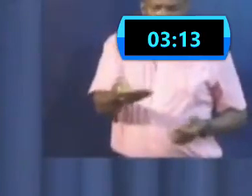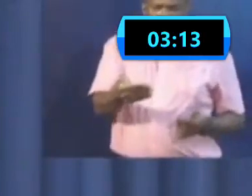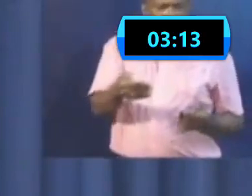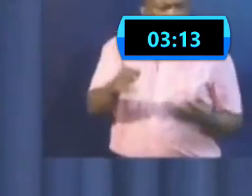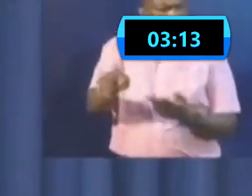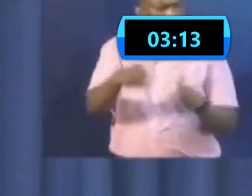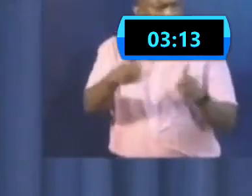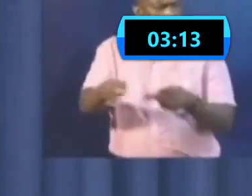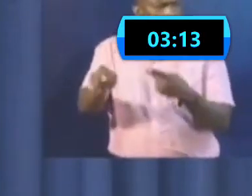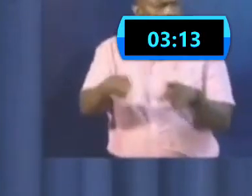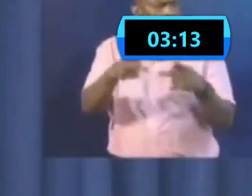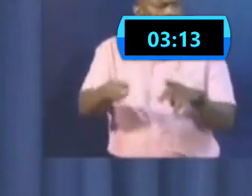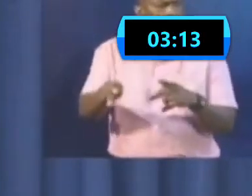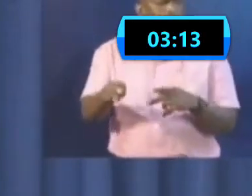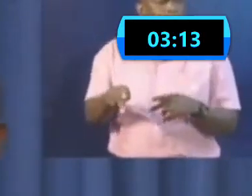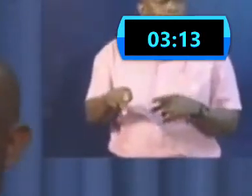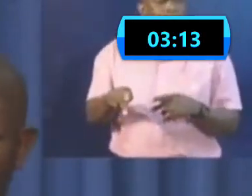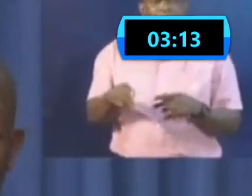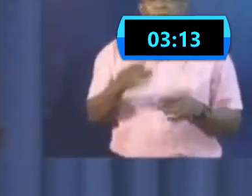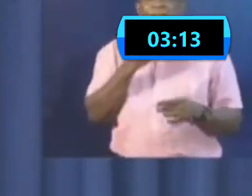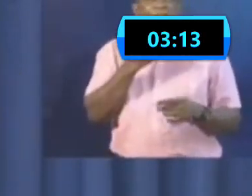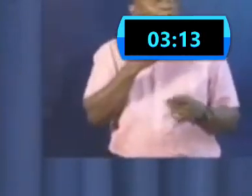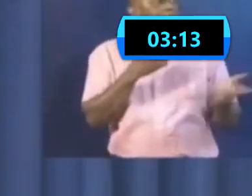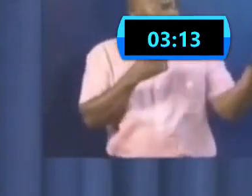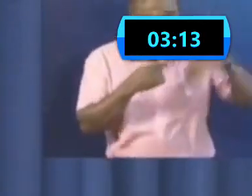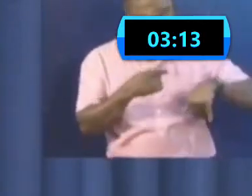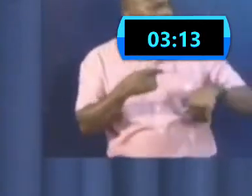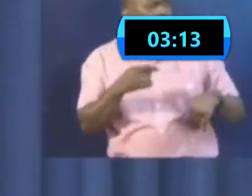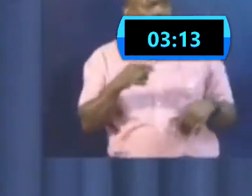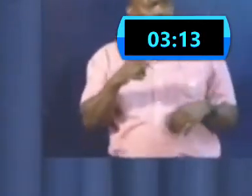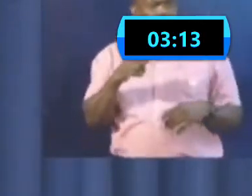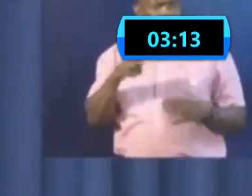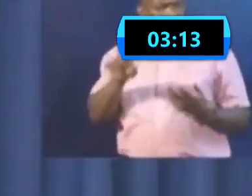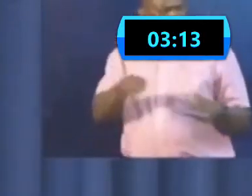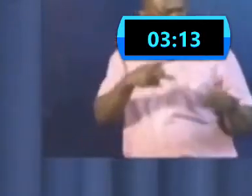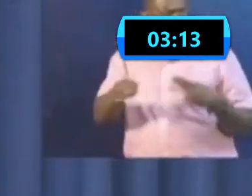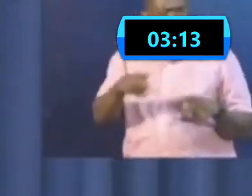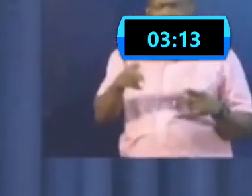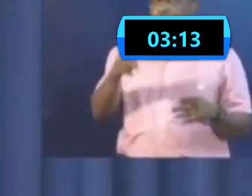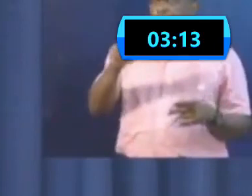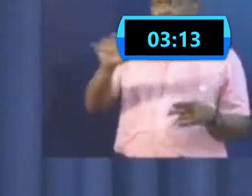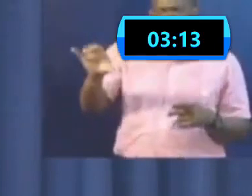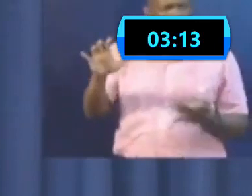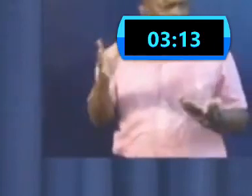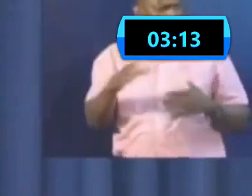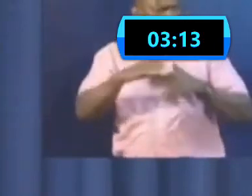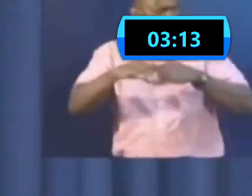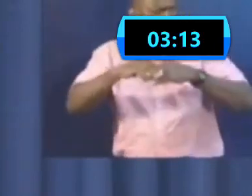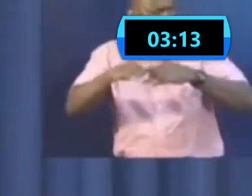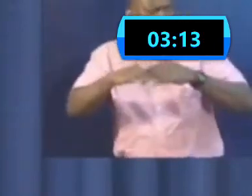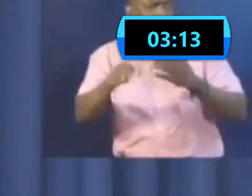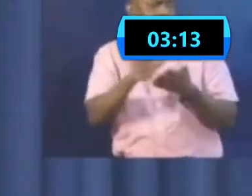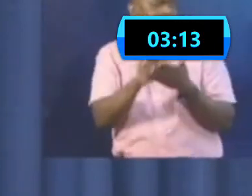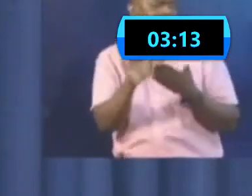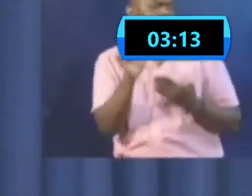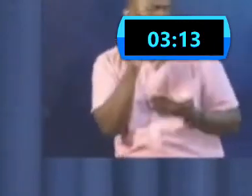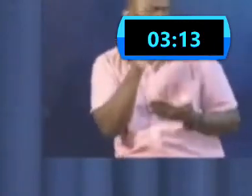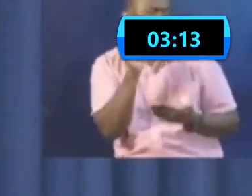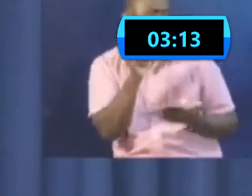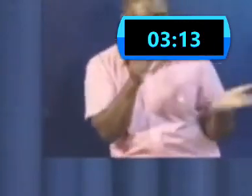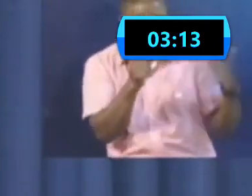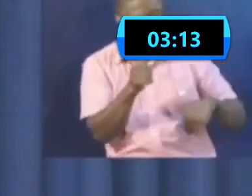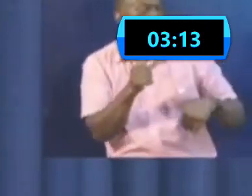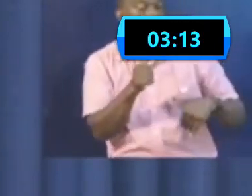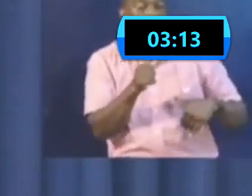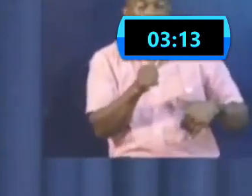A lot of nice girls. And if you come late is $100. I pass that to the police. And I hope that the police would have attended that party and lock up